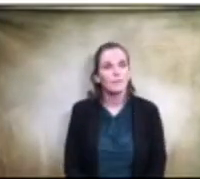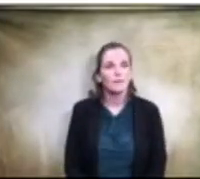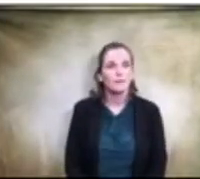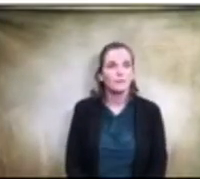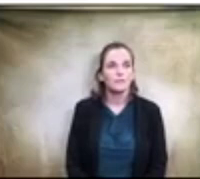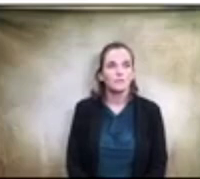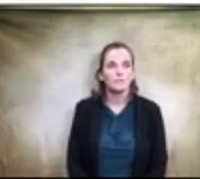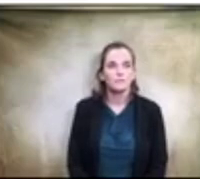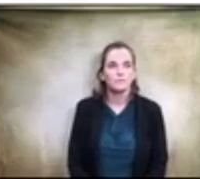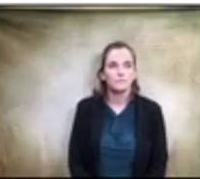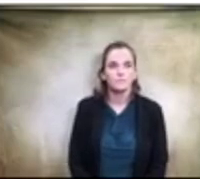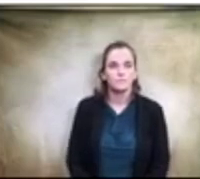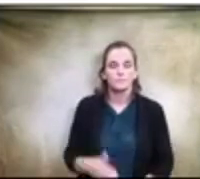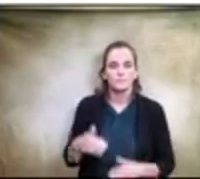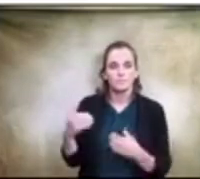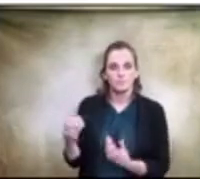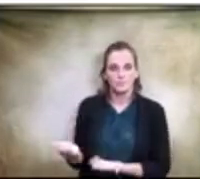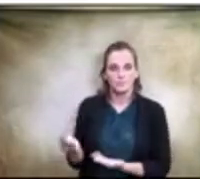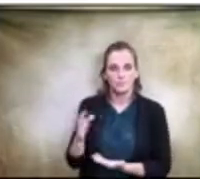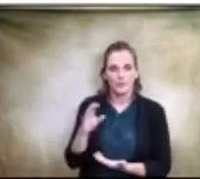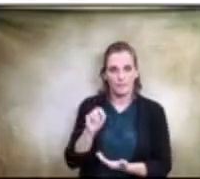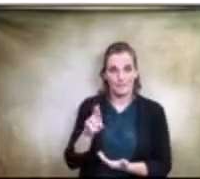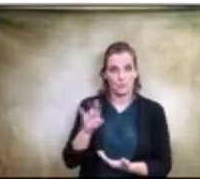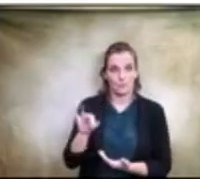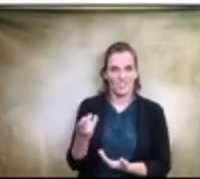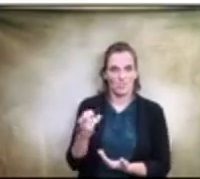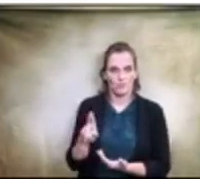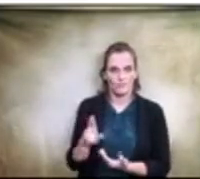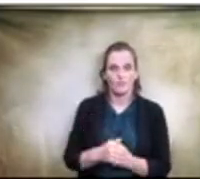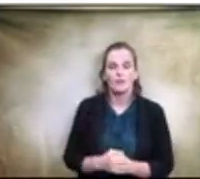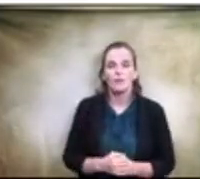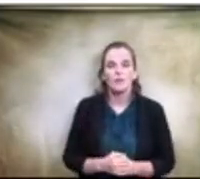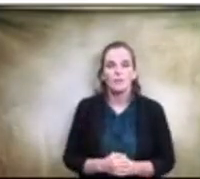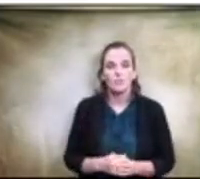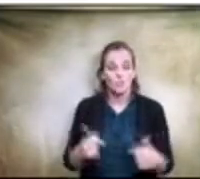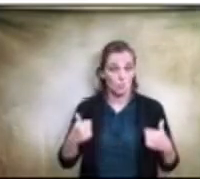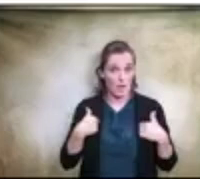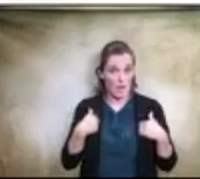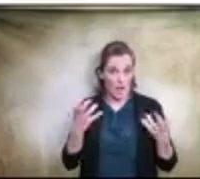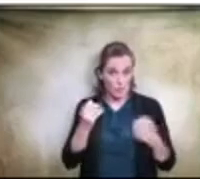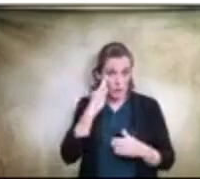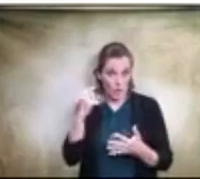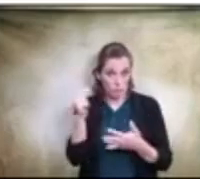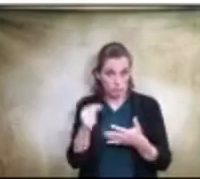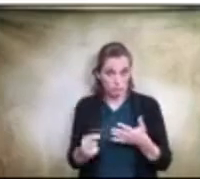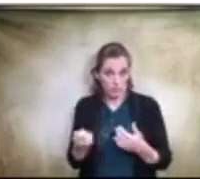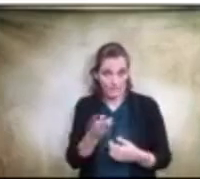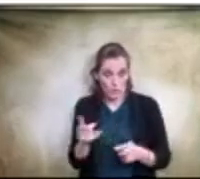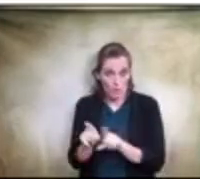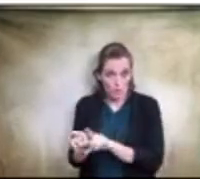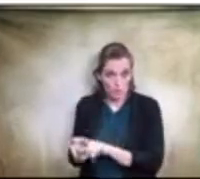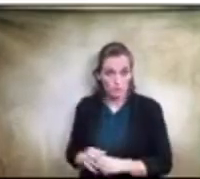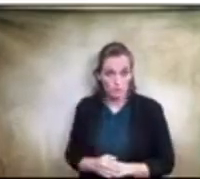this is, this is, um, Mr. Fisher. So I guess I, I, I like to know, you know, a couple of things as well, cause I, I, I would have agreed with